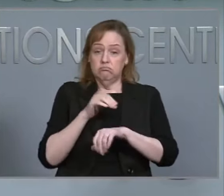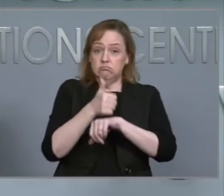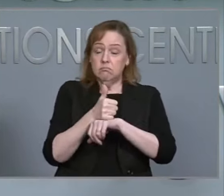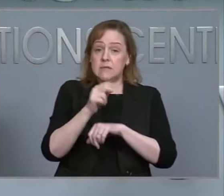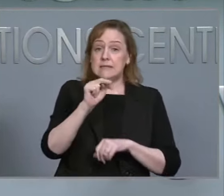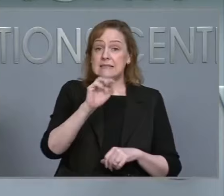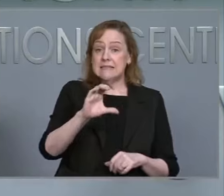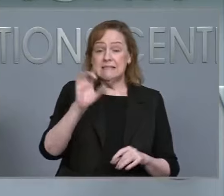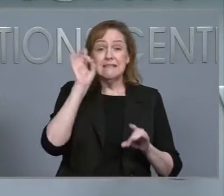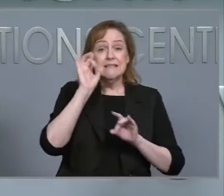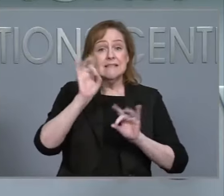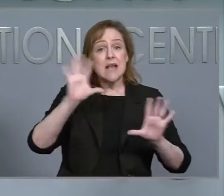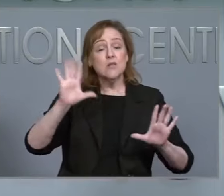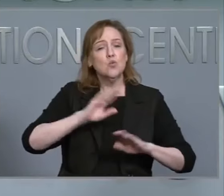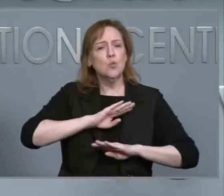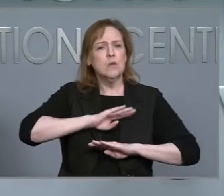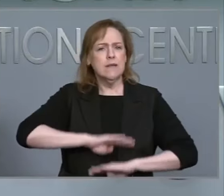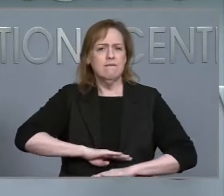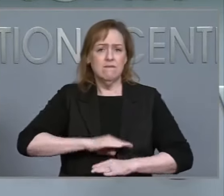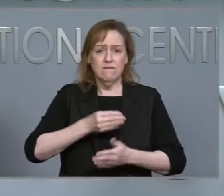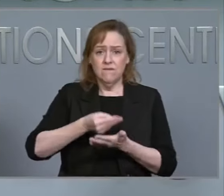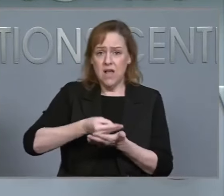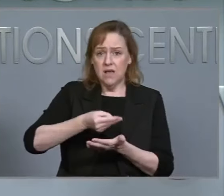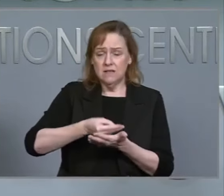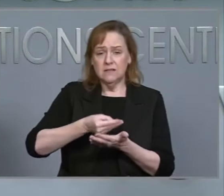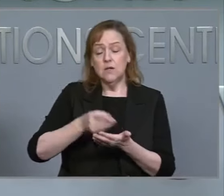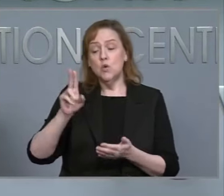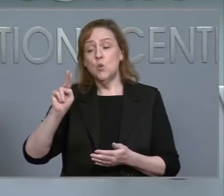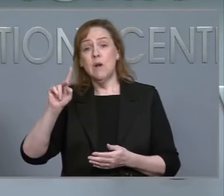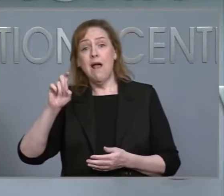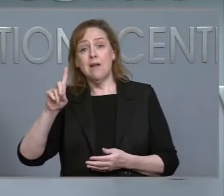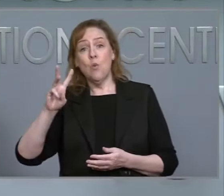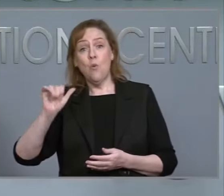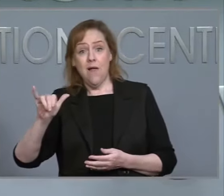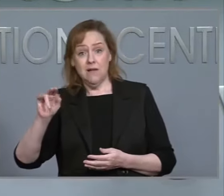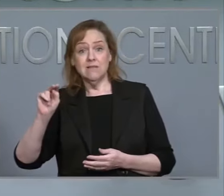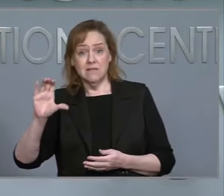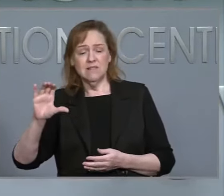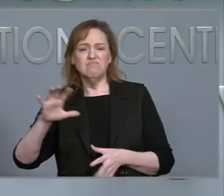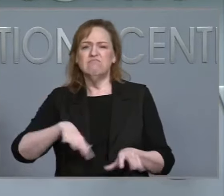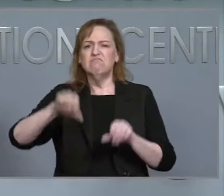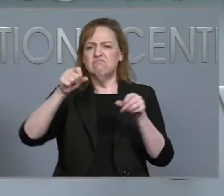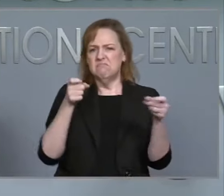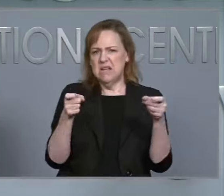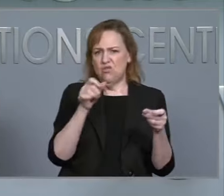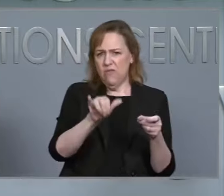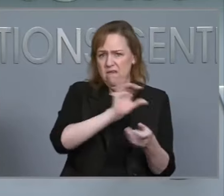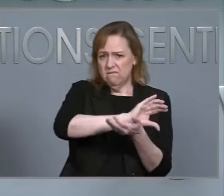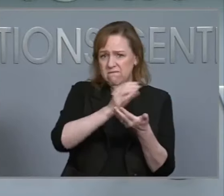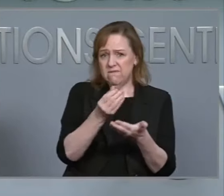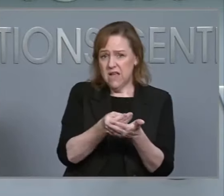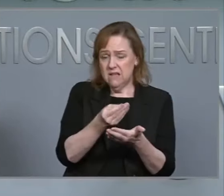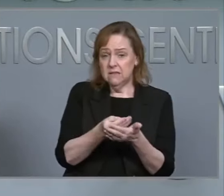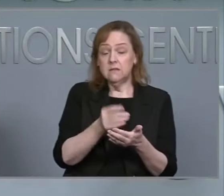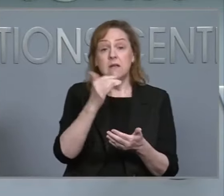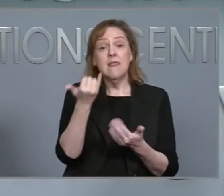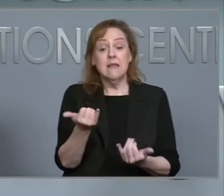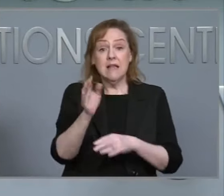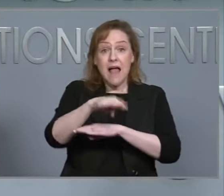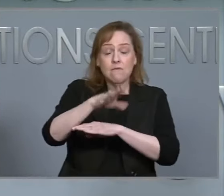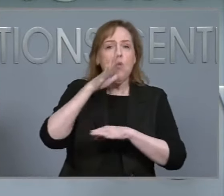Relief Fund, managed by the United Way of North Carolina. Later this afternoon, you'll be able to donate for